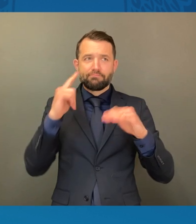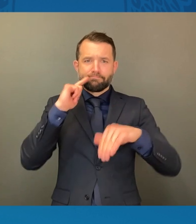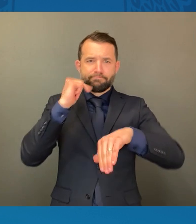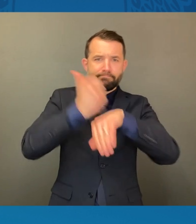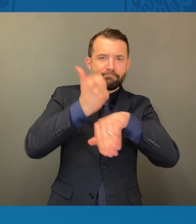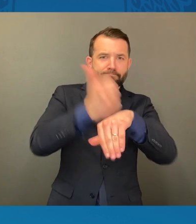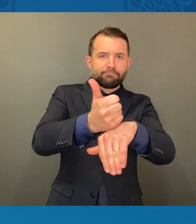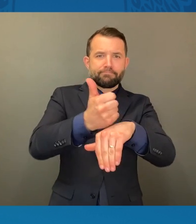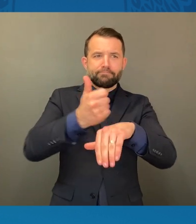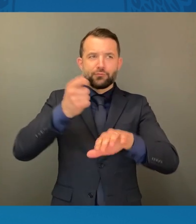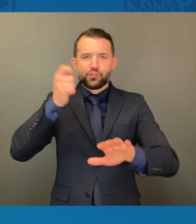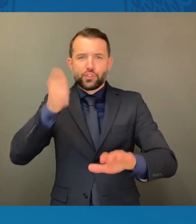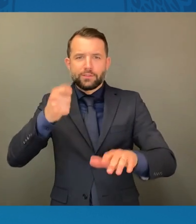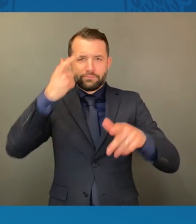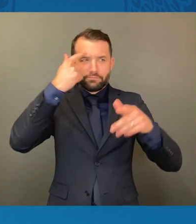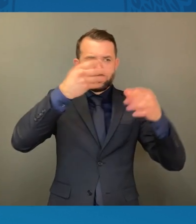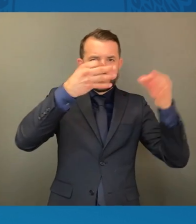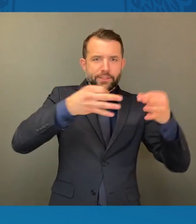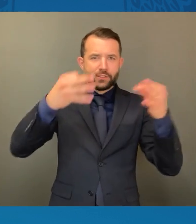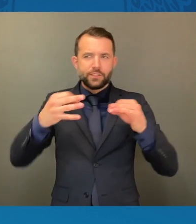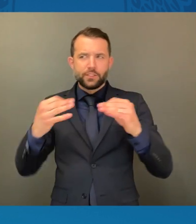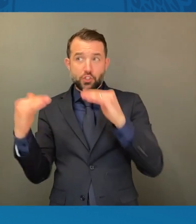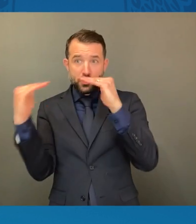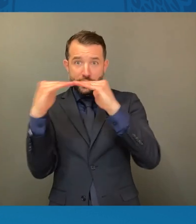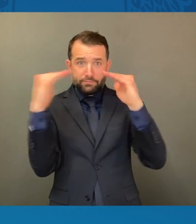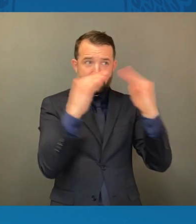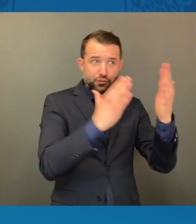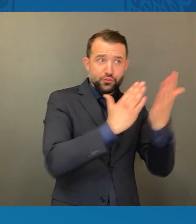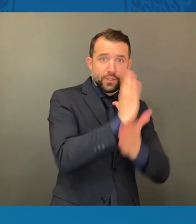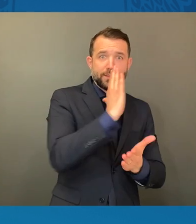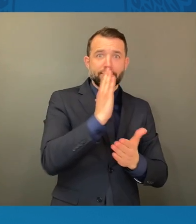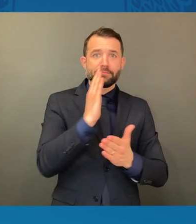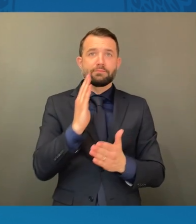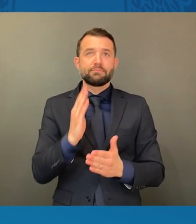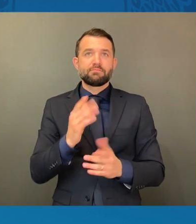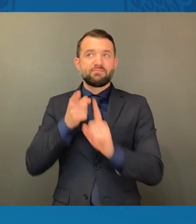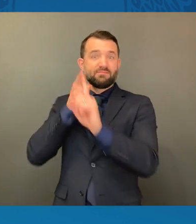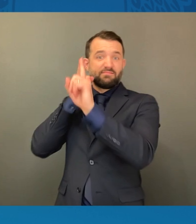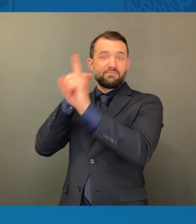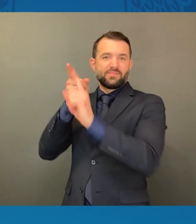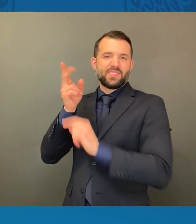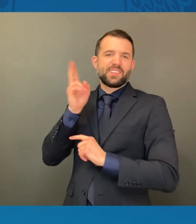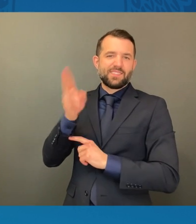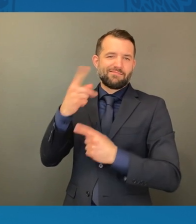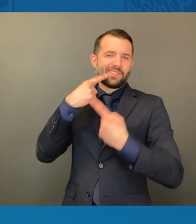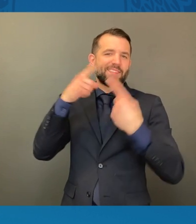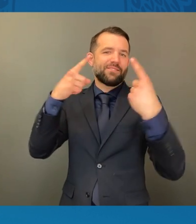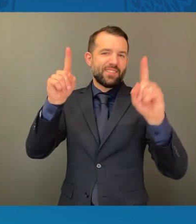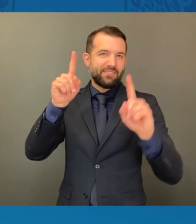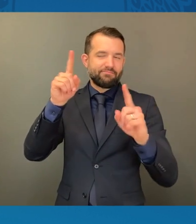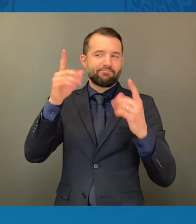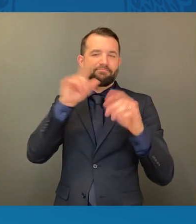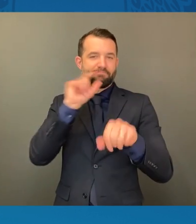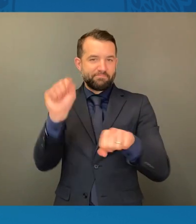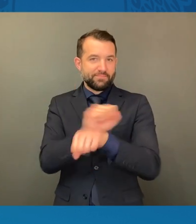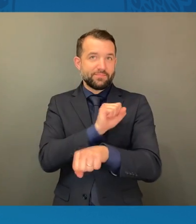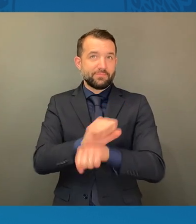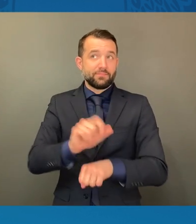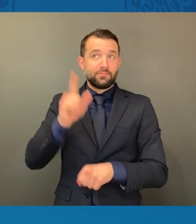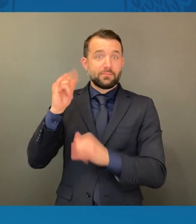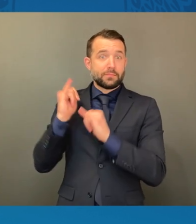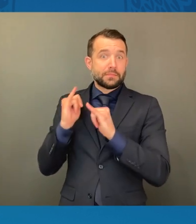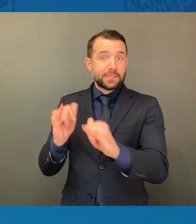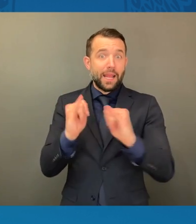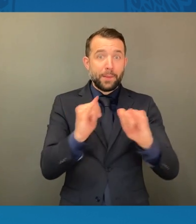as she makes history, Judge Jackson, like us all, stands on the shoulders